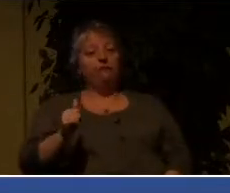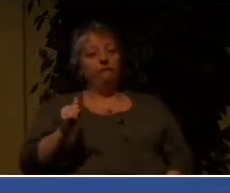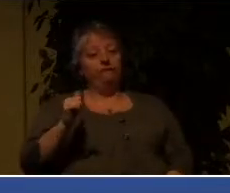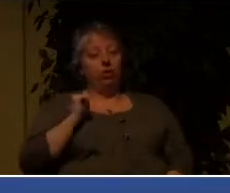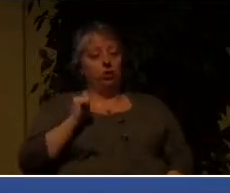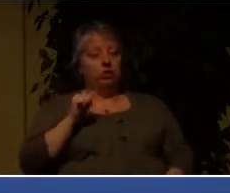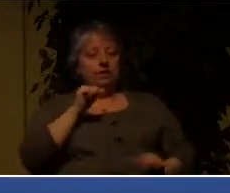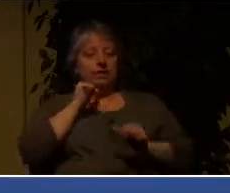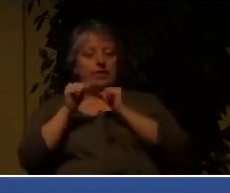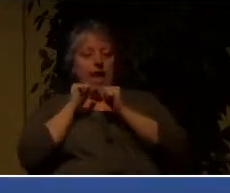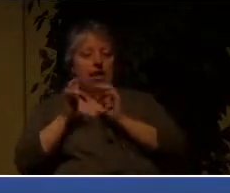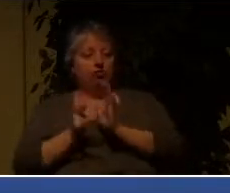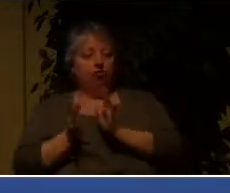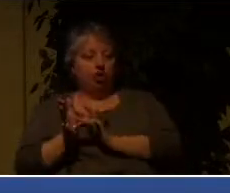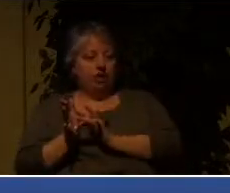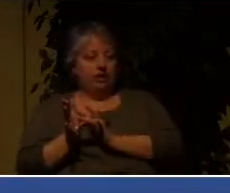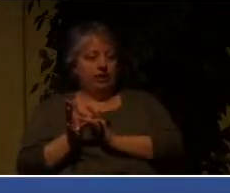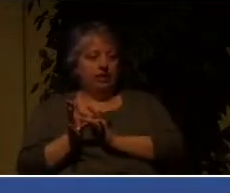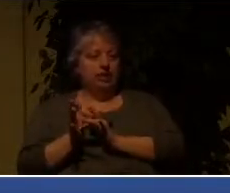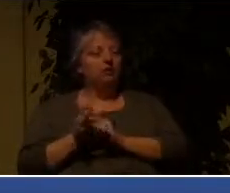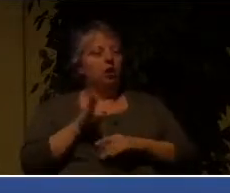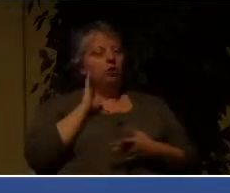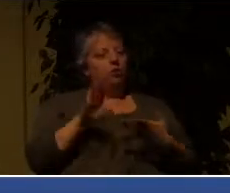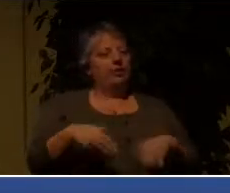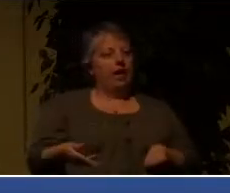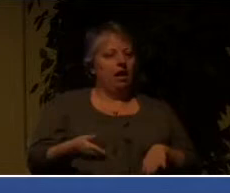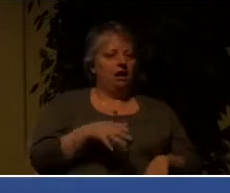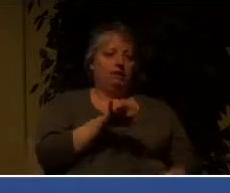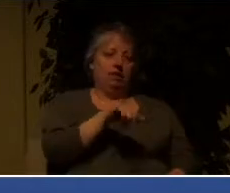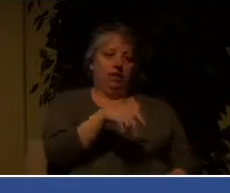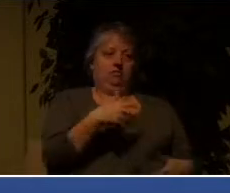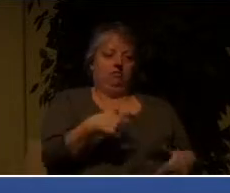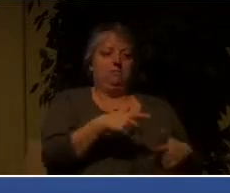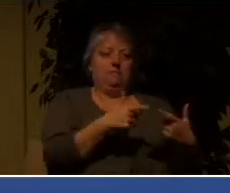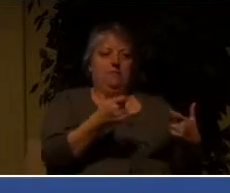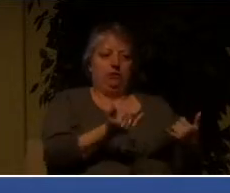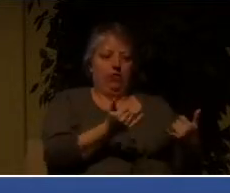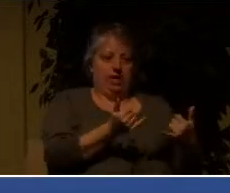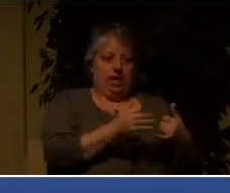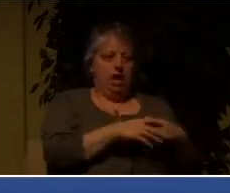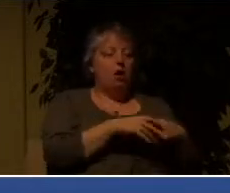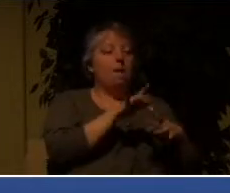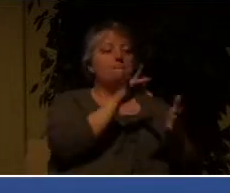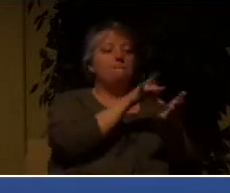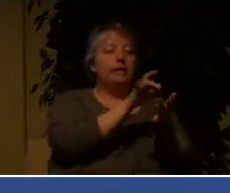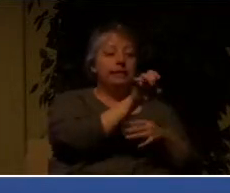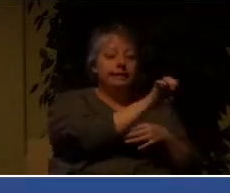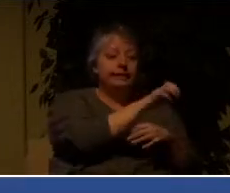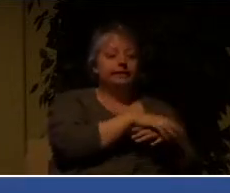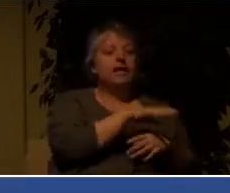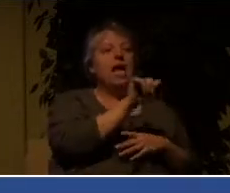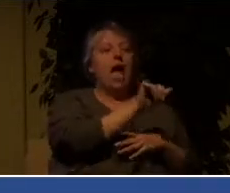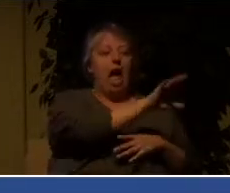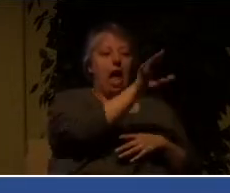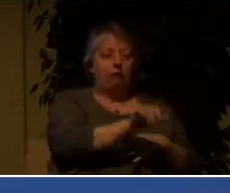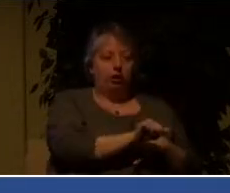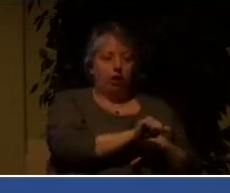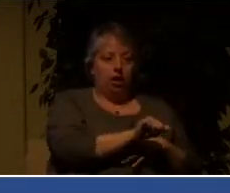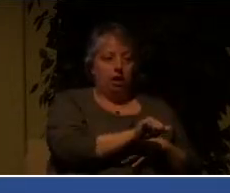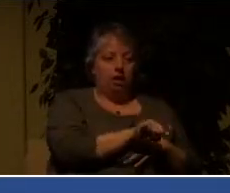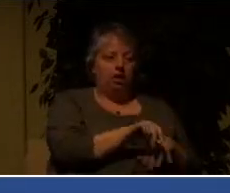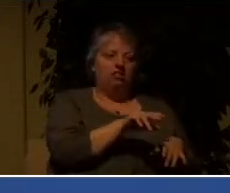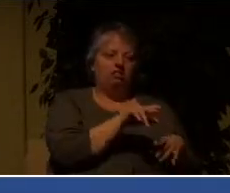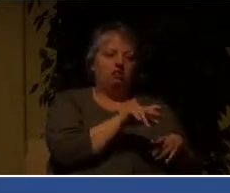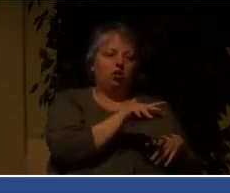in Middle East countries, particularly also in African countries. We're not so much confronted